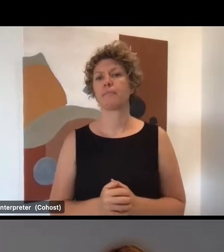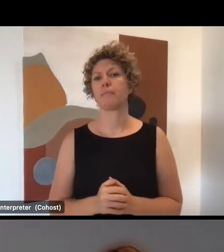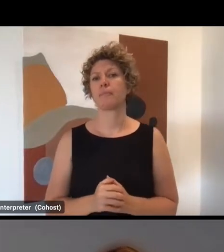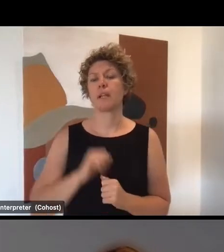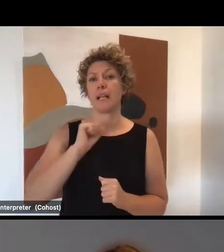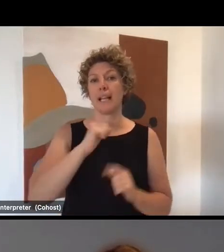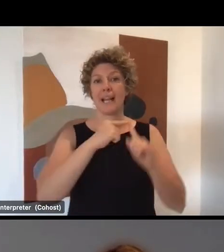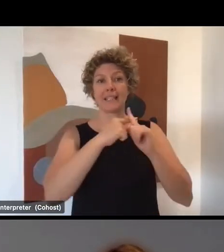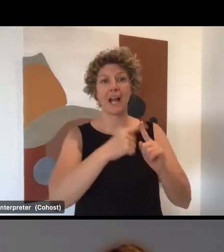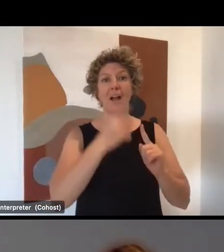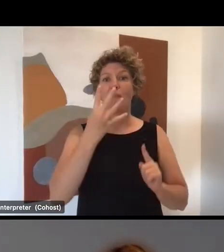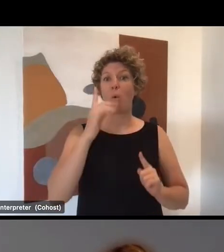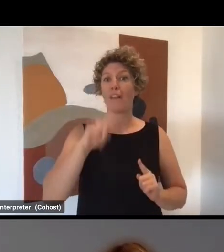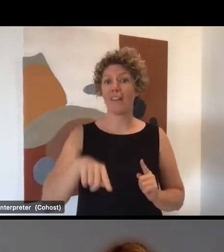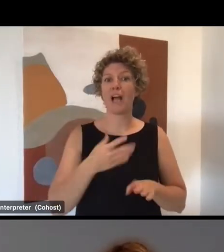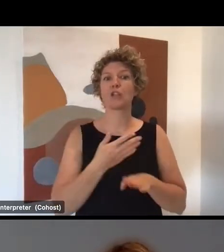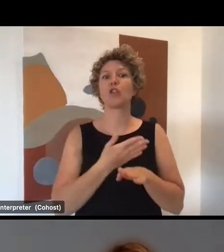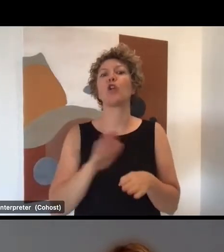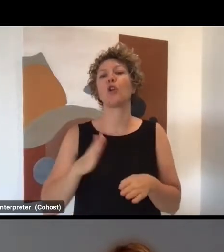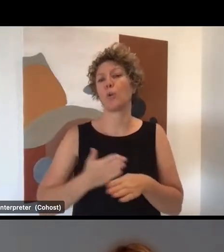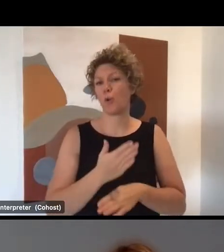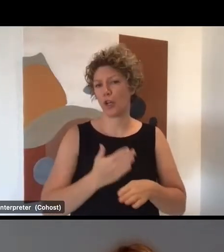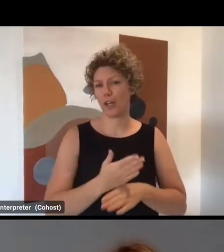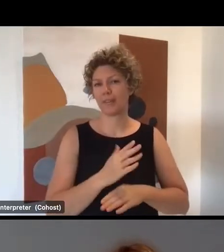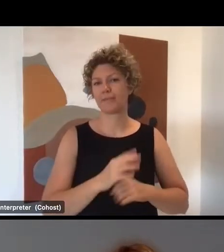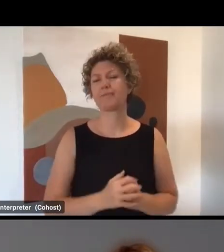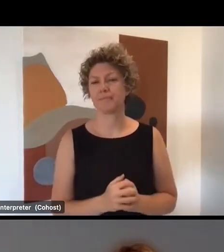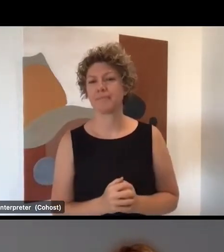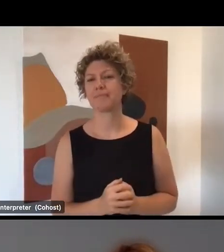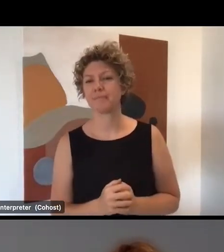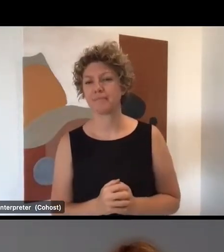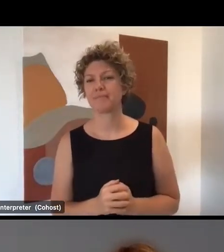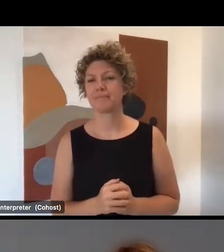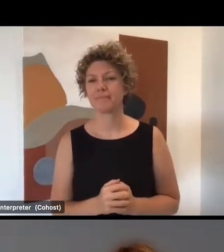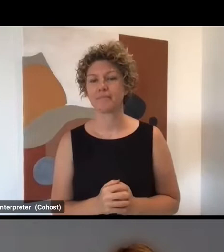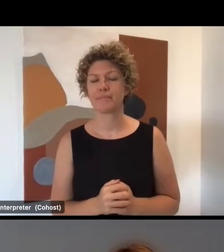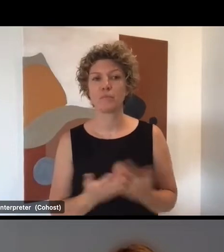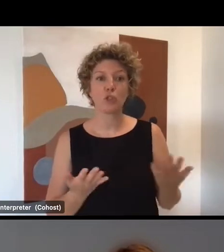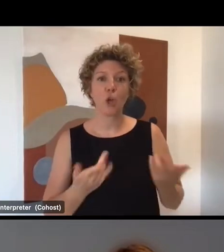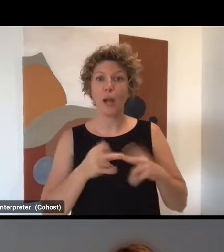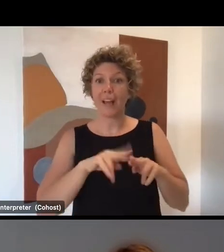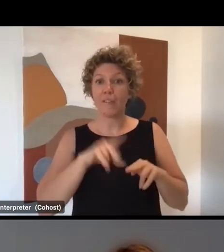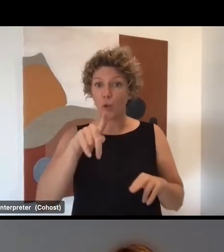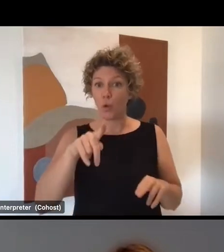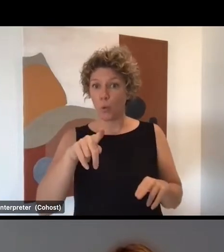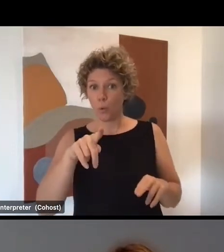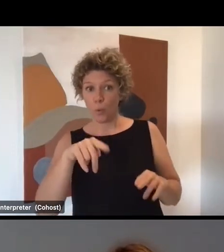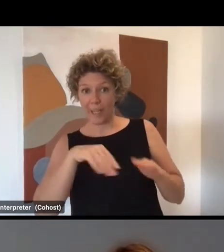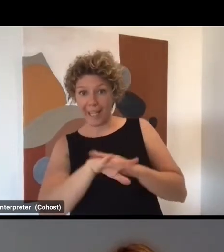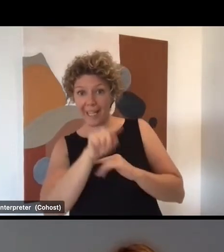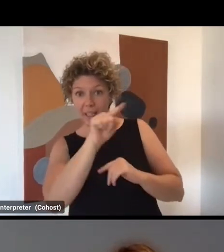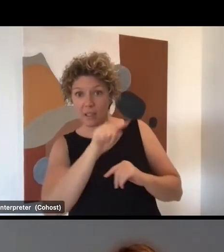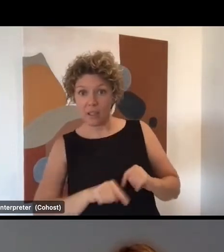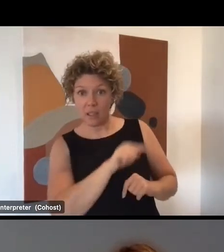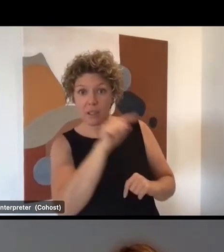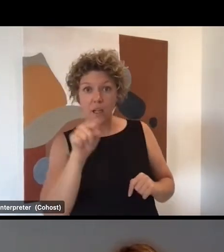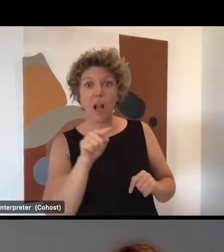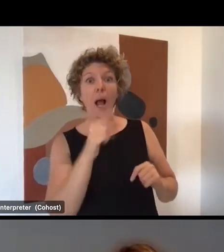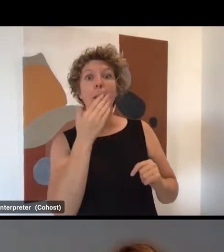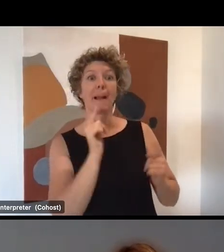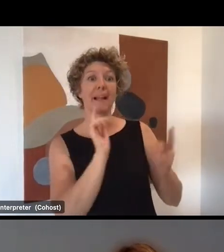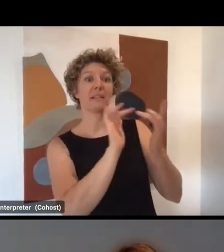4,216 new personal care workers. So I'd really encourage you if you're in those locations to reach out to the organisation